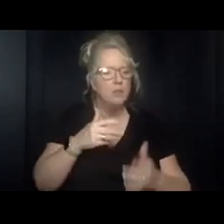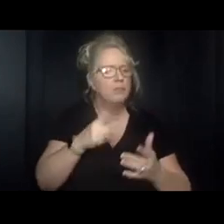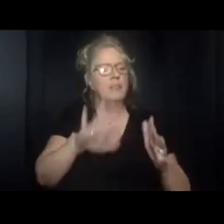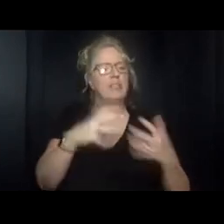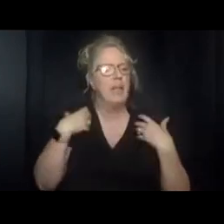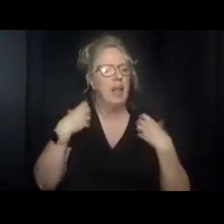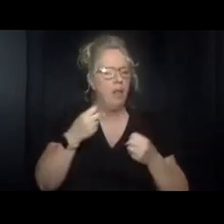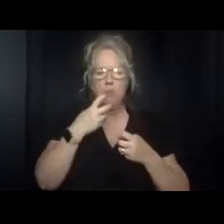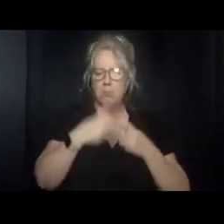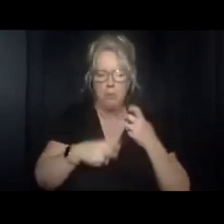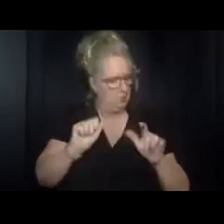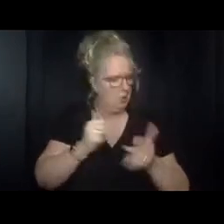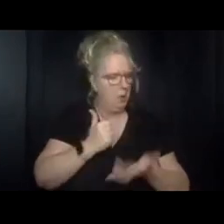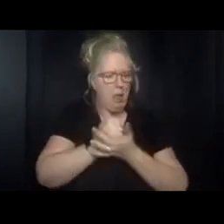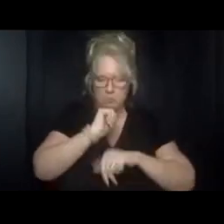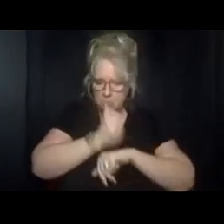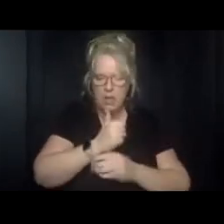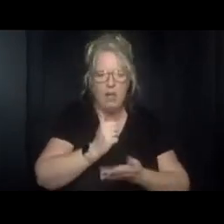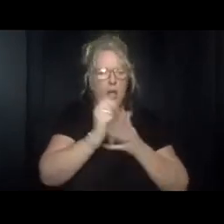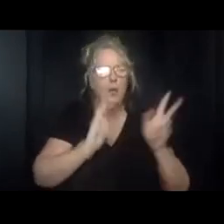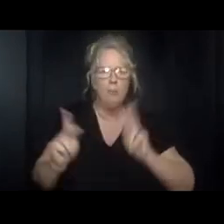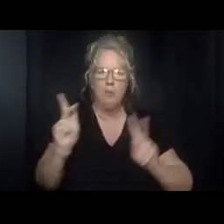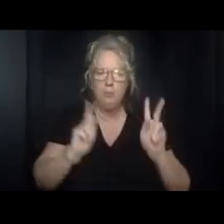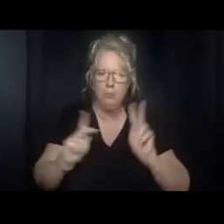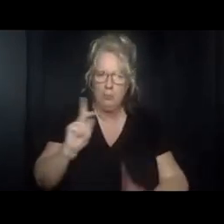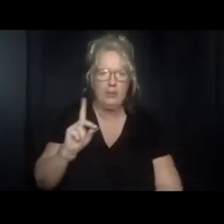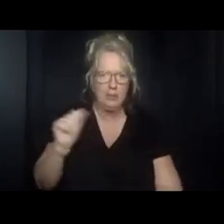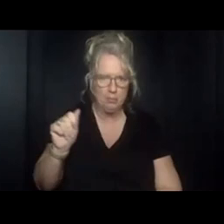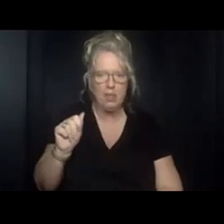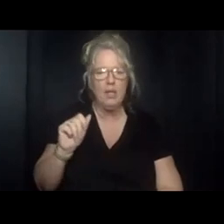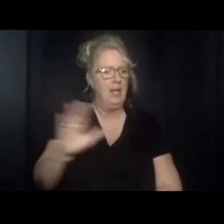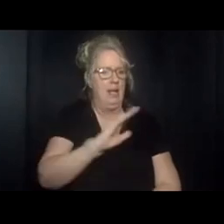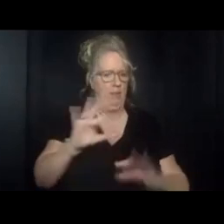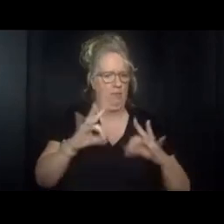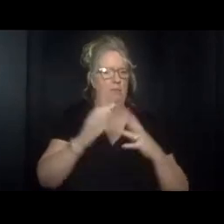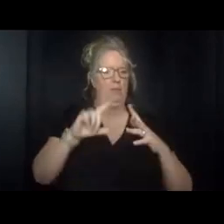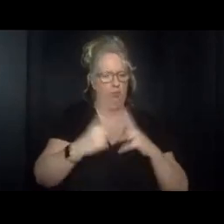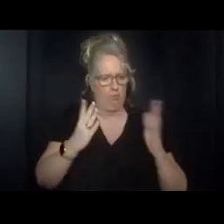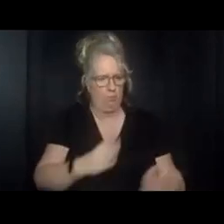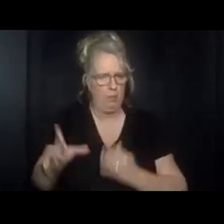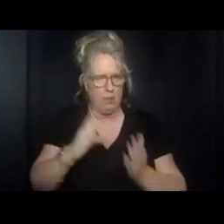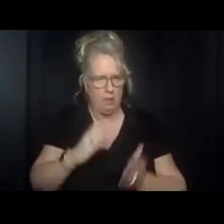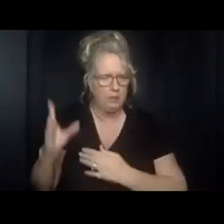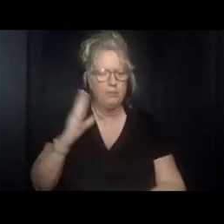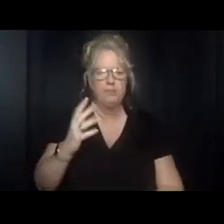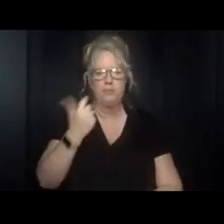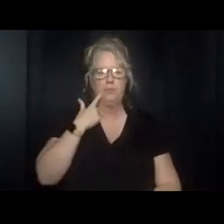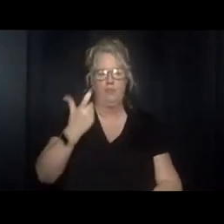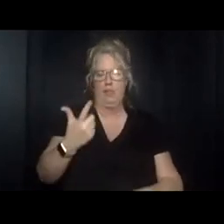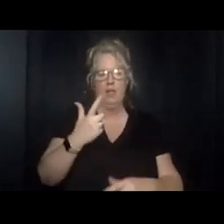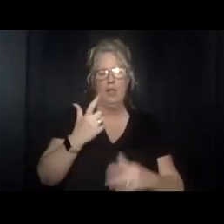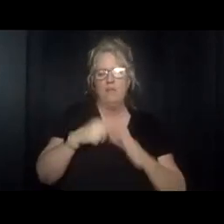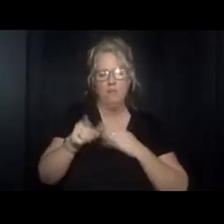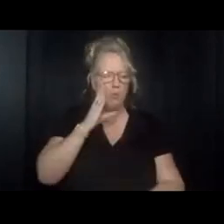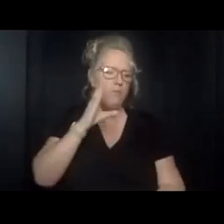develop several programs designed to assist with people with disabilities and their families to start planning at a younger age and to prepare them for the for